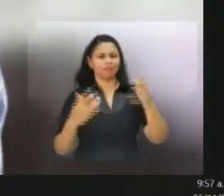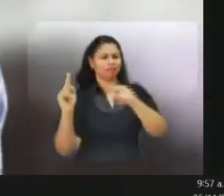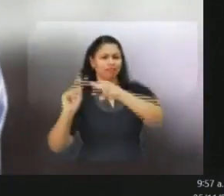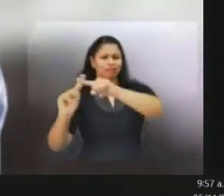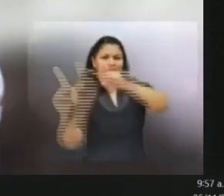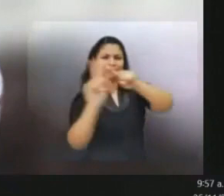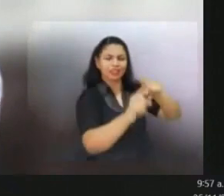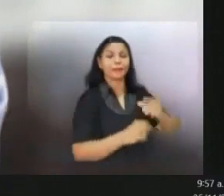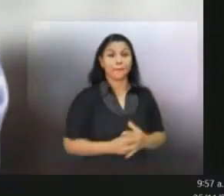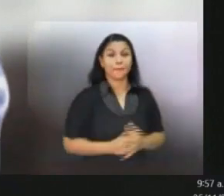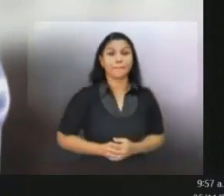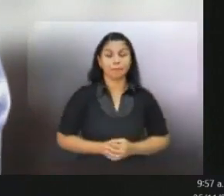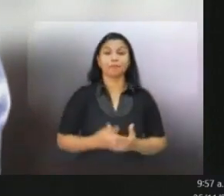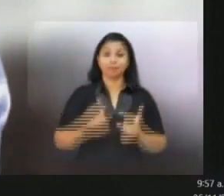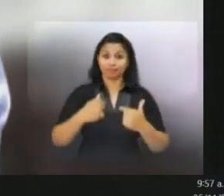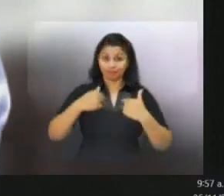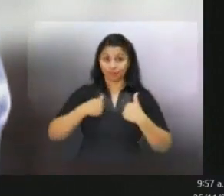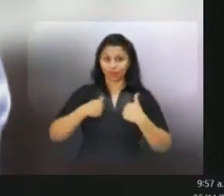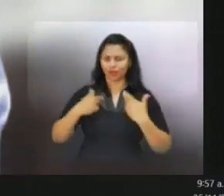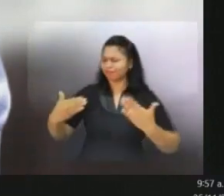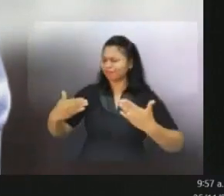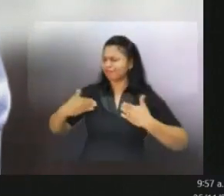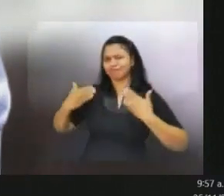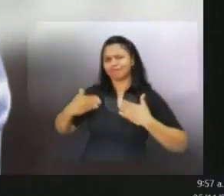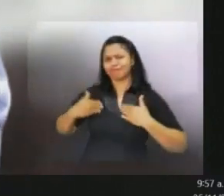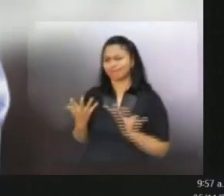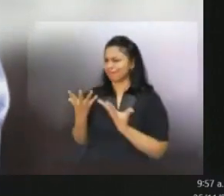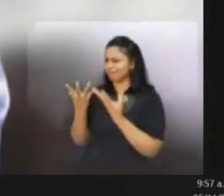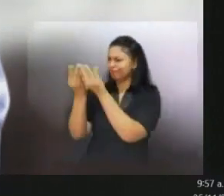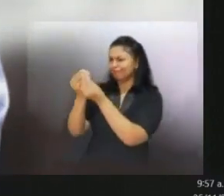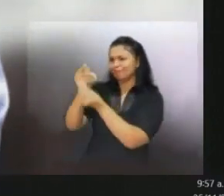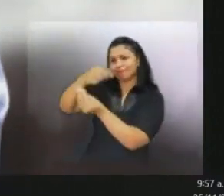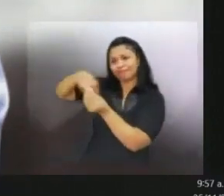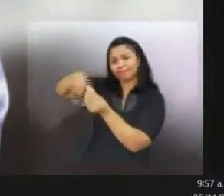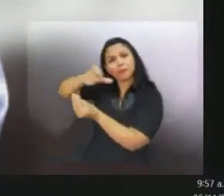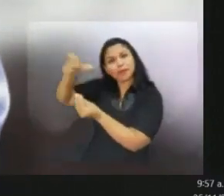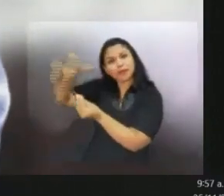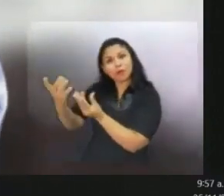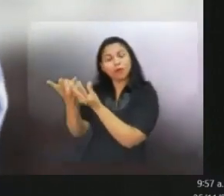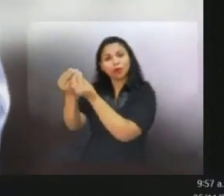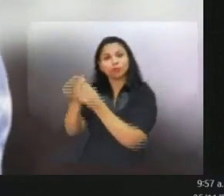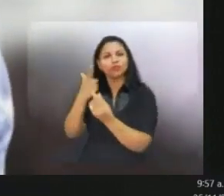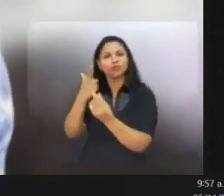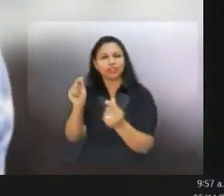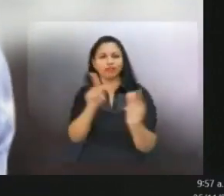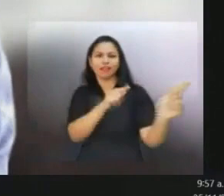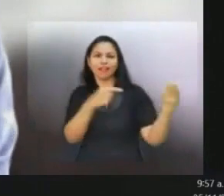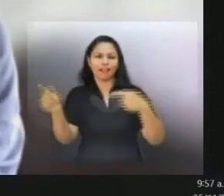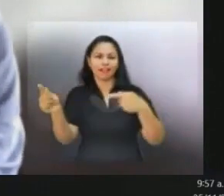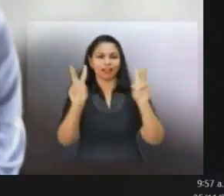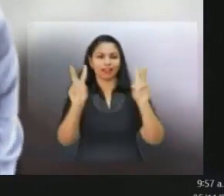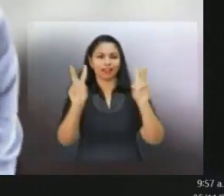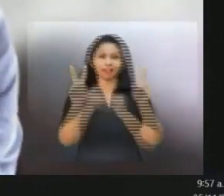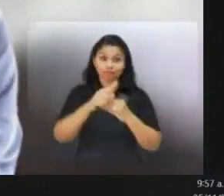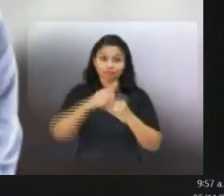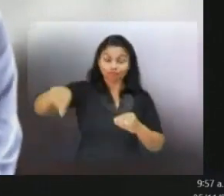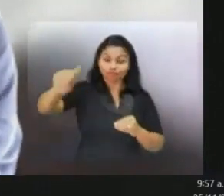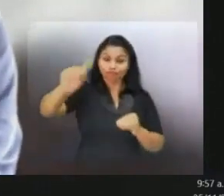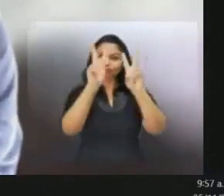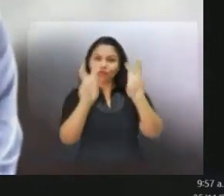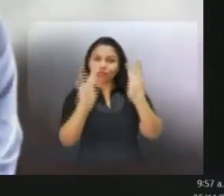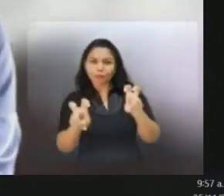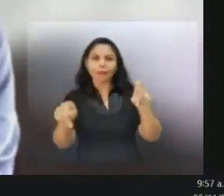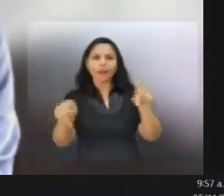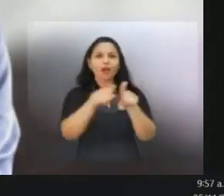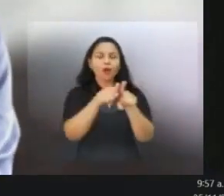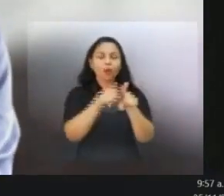So for me, it's an honor to participate in this discussion, but also to go straight into the